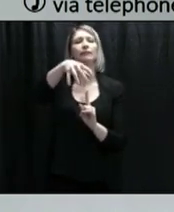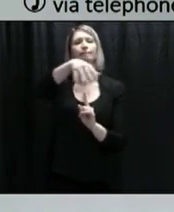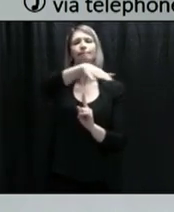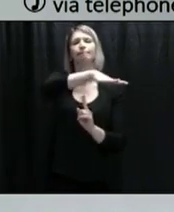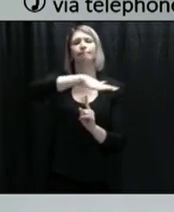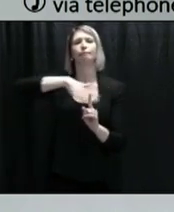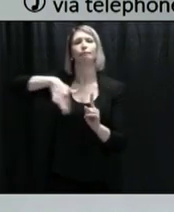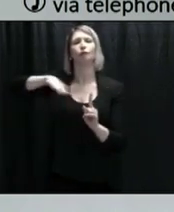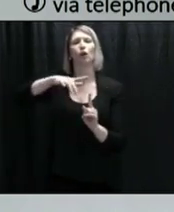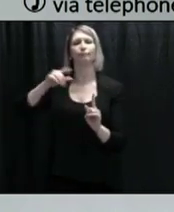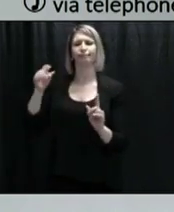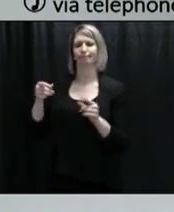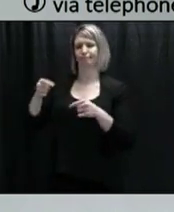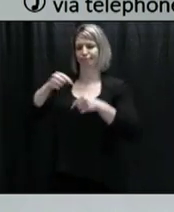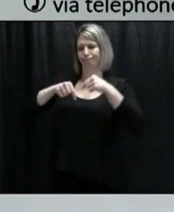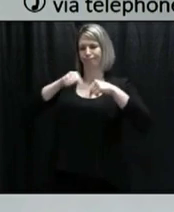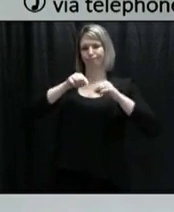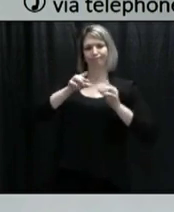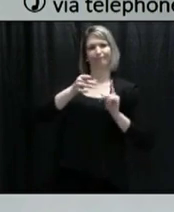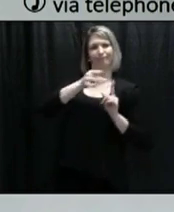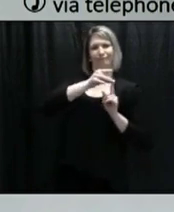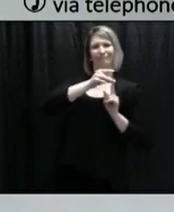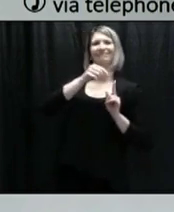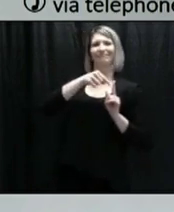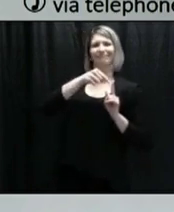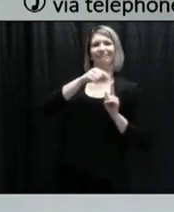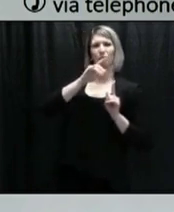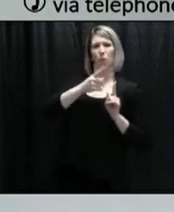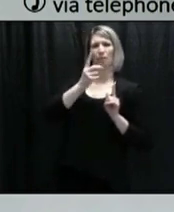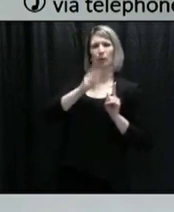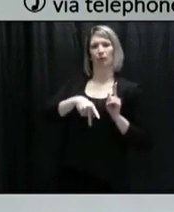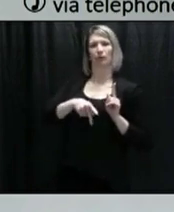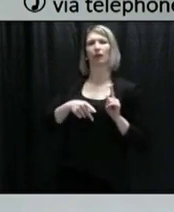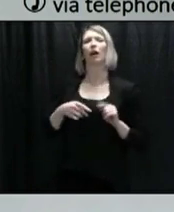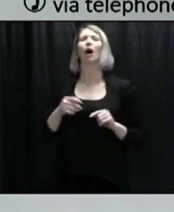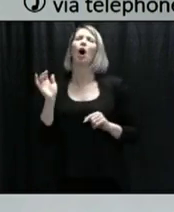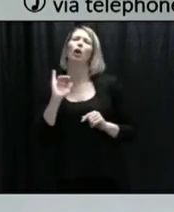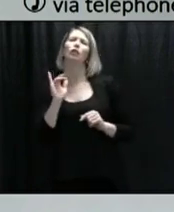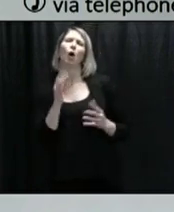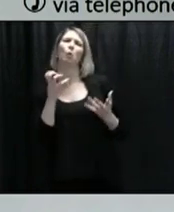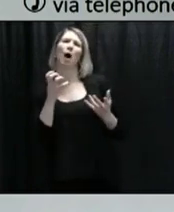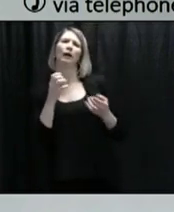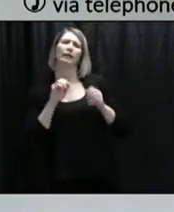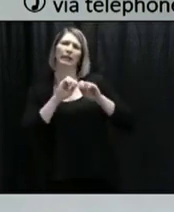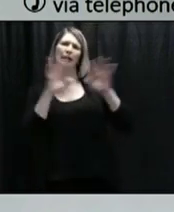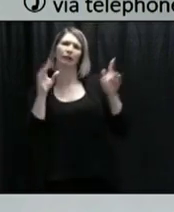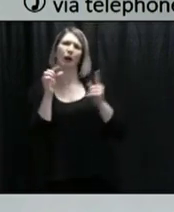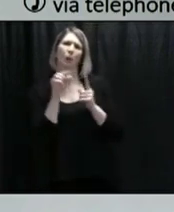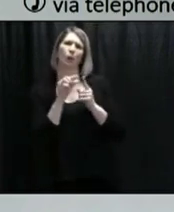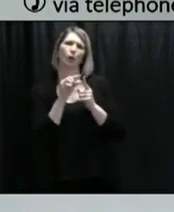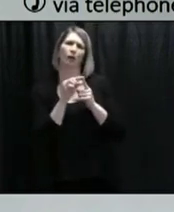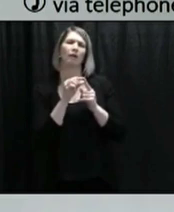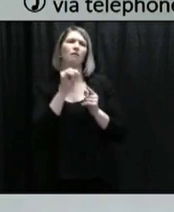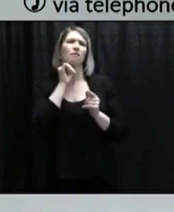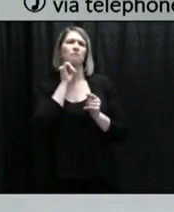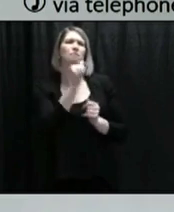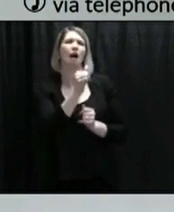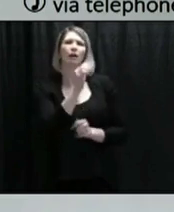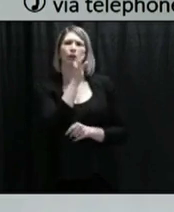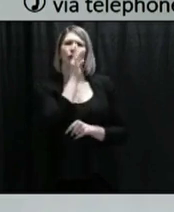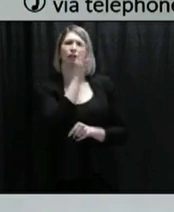Okay. I guess I just wanted to know, like, what indirect contact means if, you know, someone went to the service and then